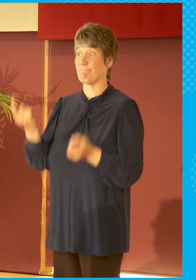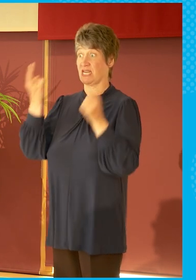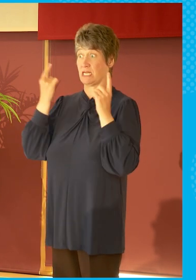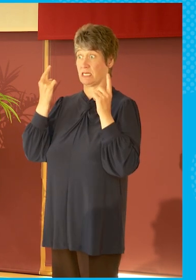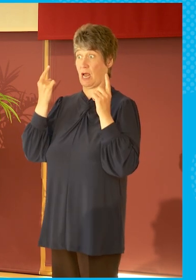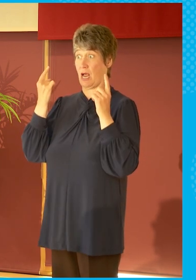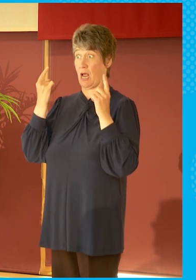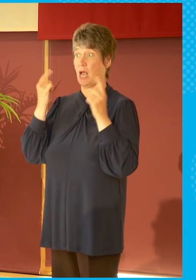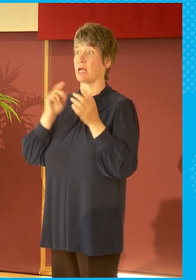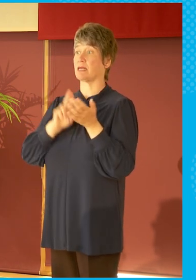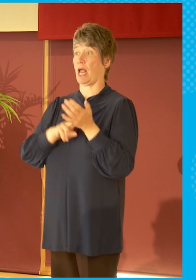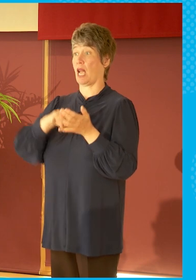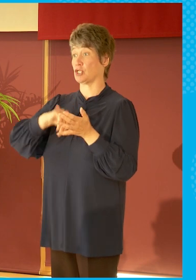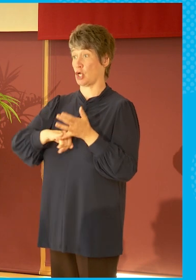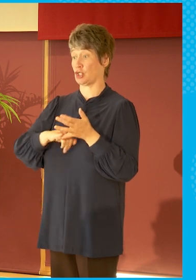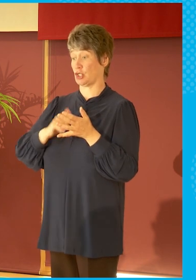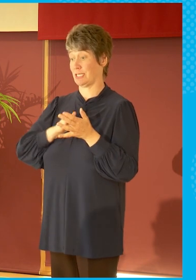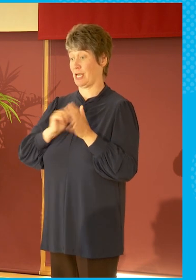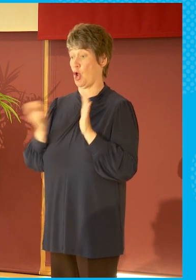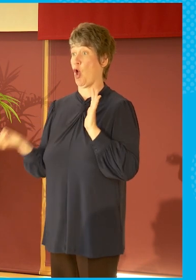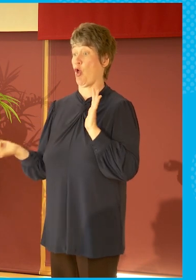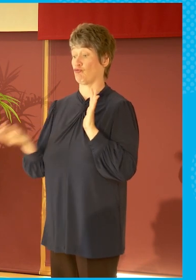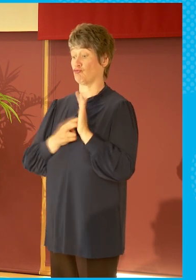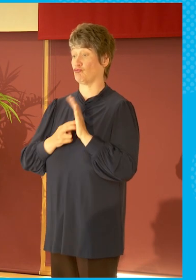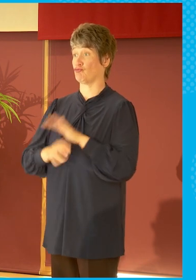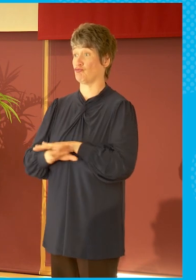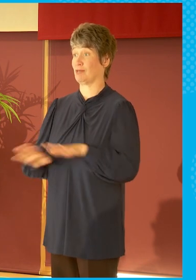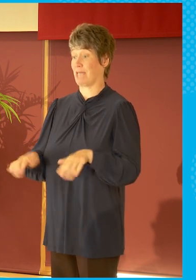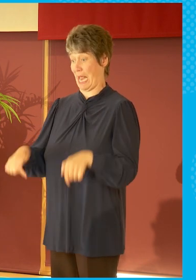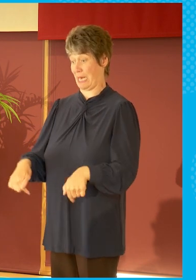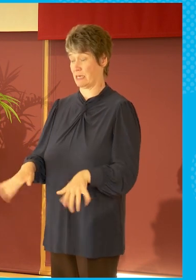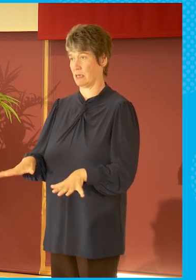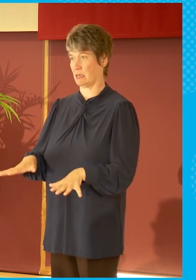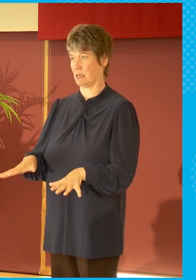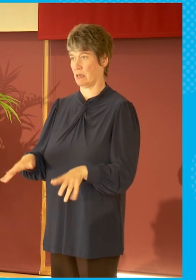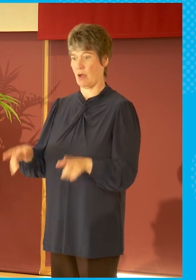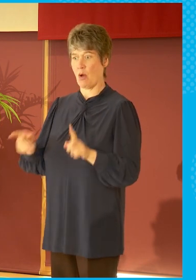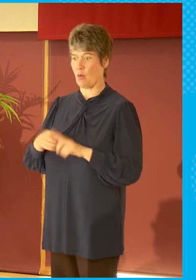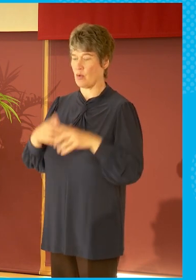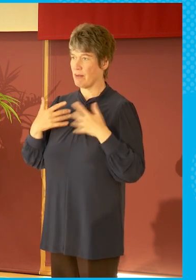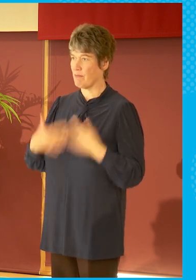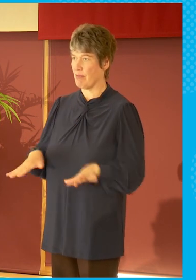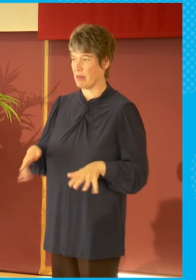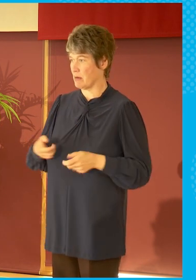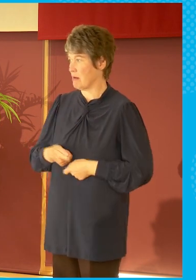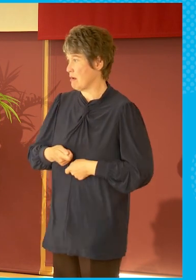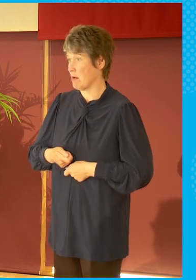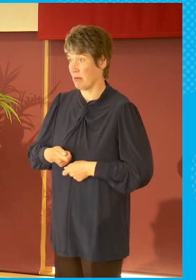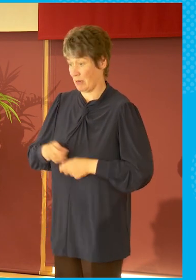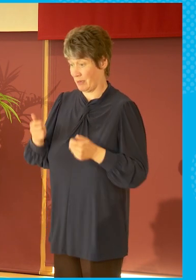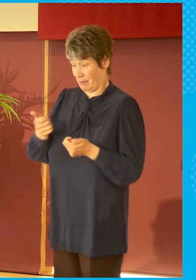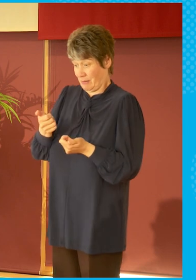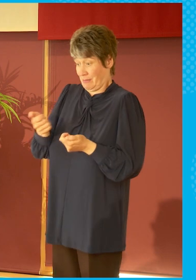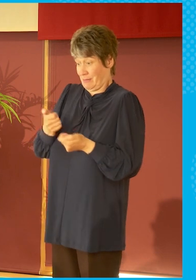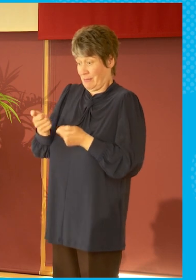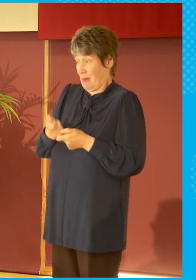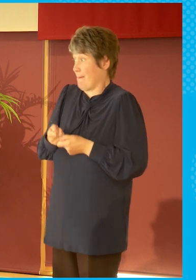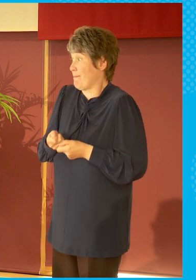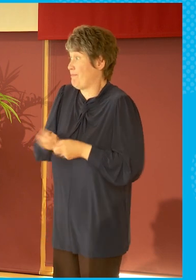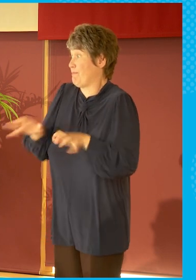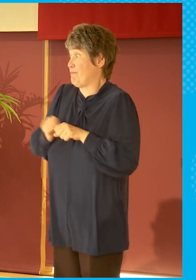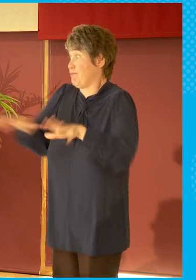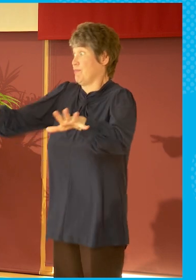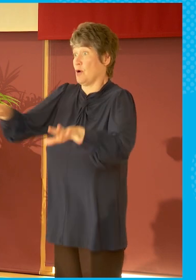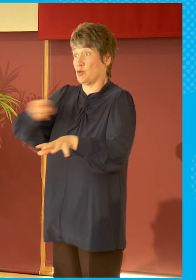resigning Nicola Sturgeon. You know, we put that directly to people's phones. It was a press conference held and that was push notification directly